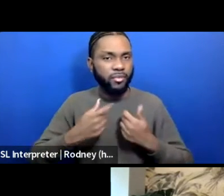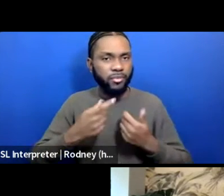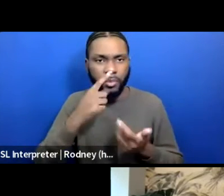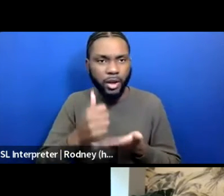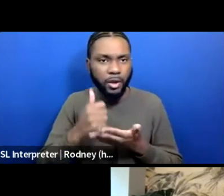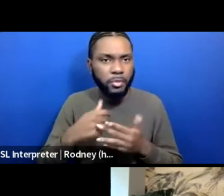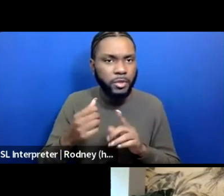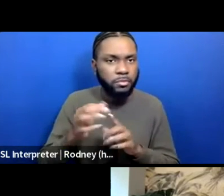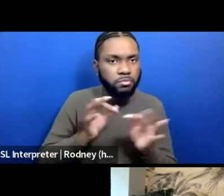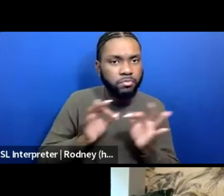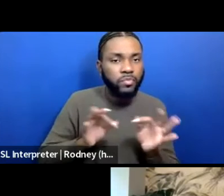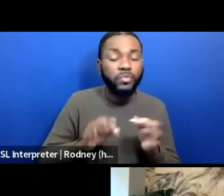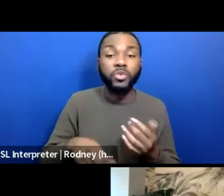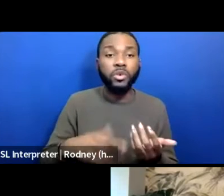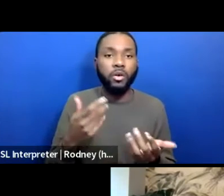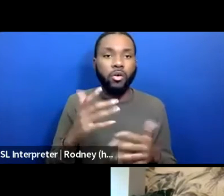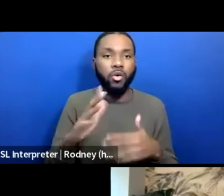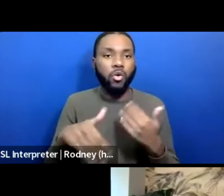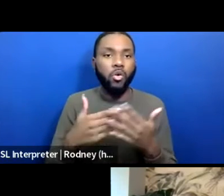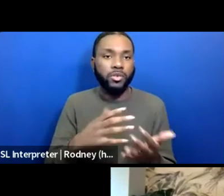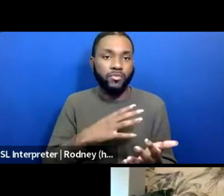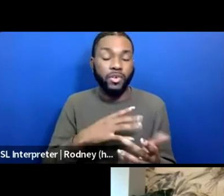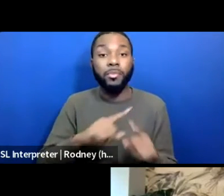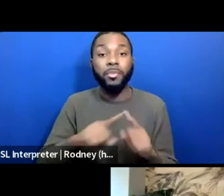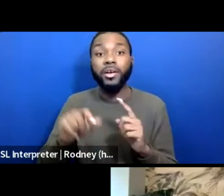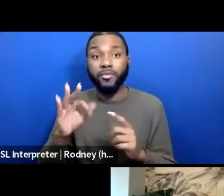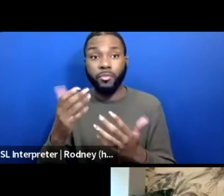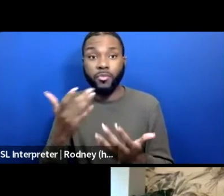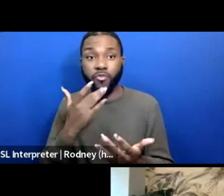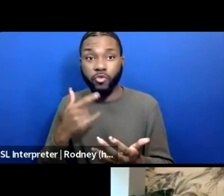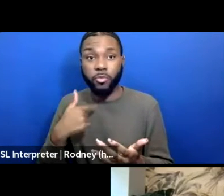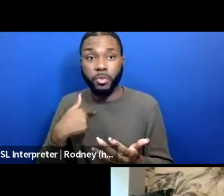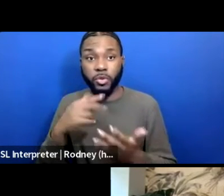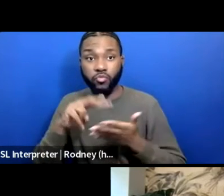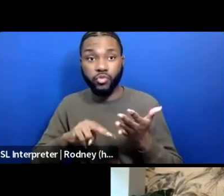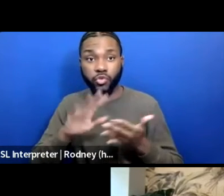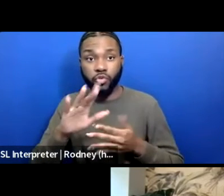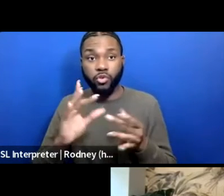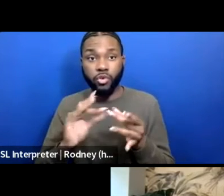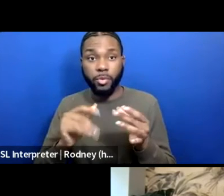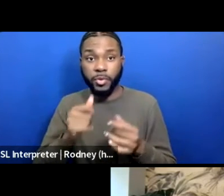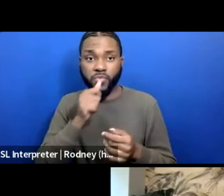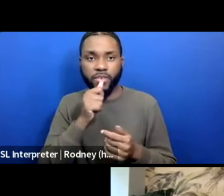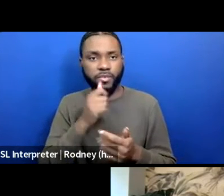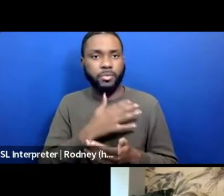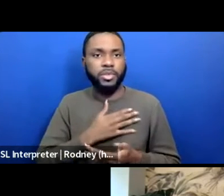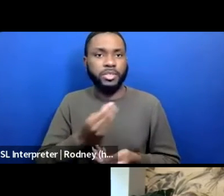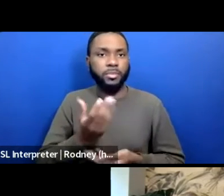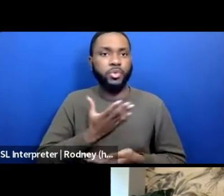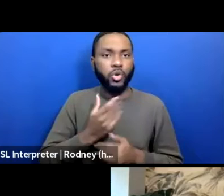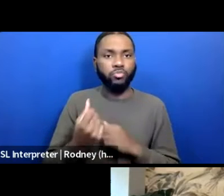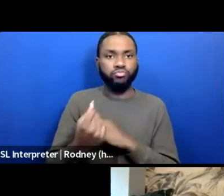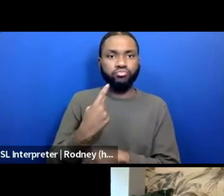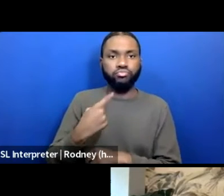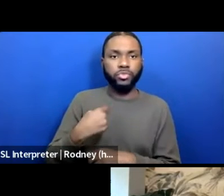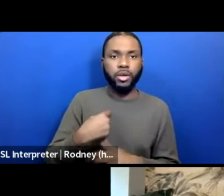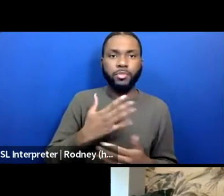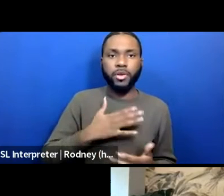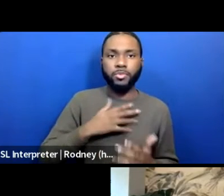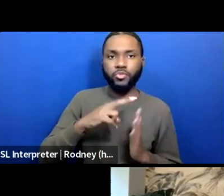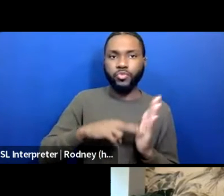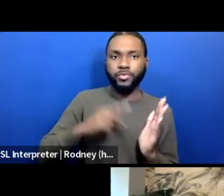like me to read your question anonymously, please share a direct message with me and I'm happy to be that voice in the space. So